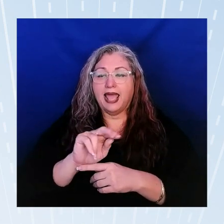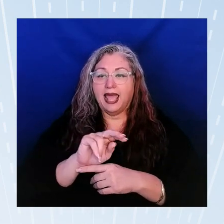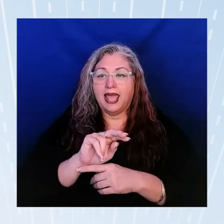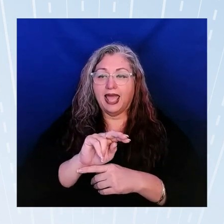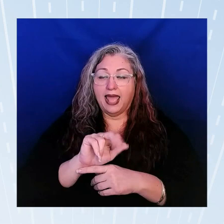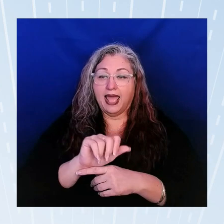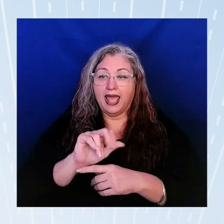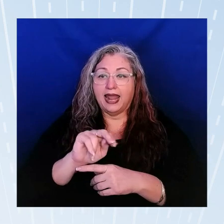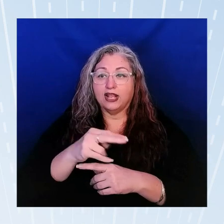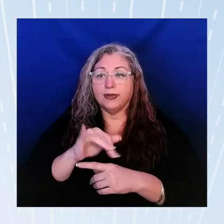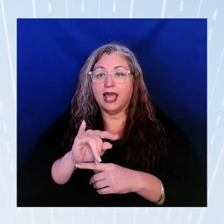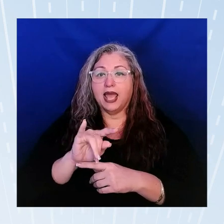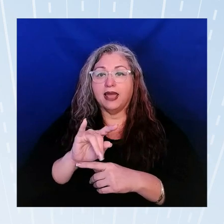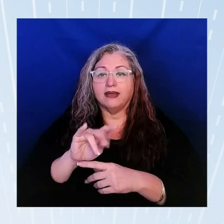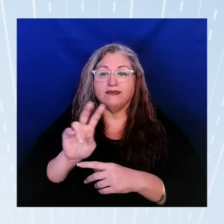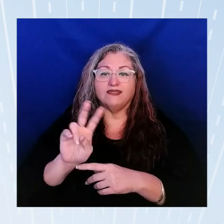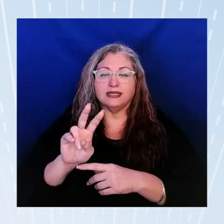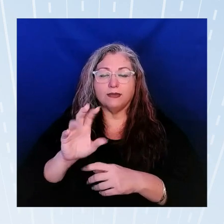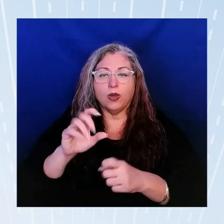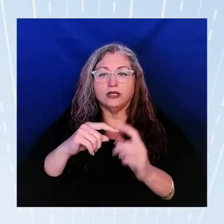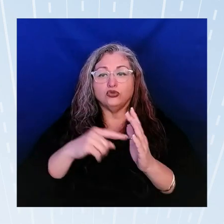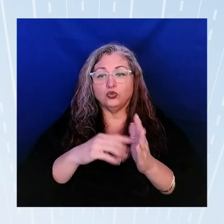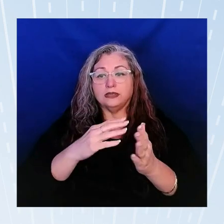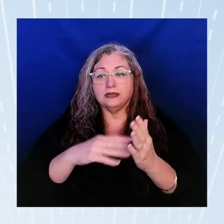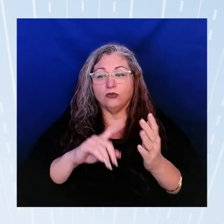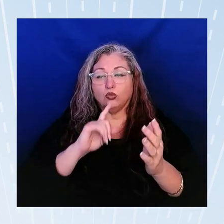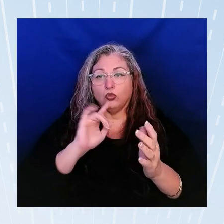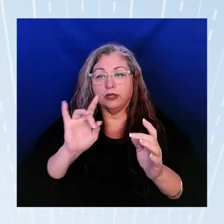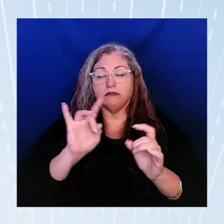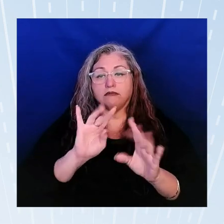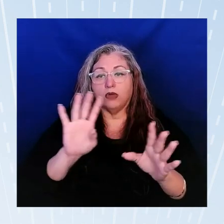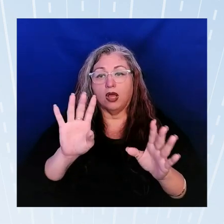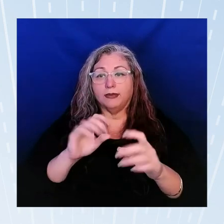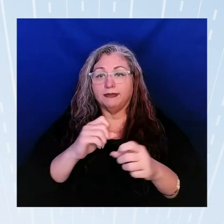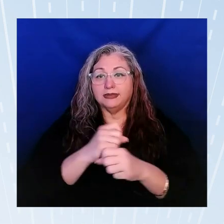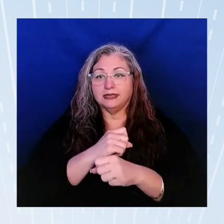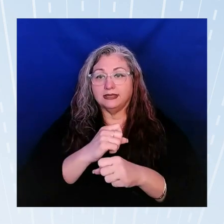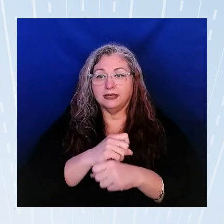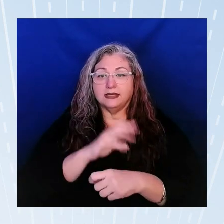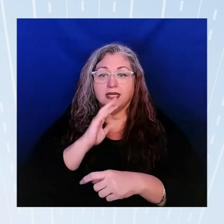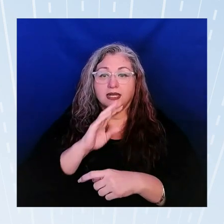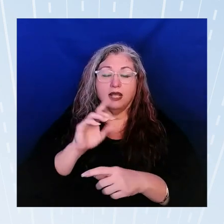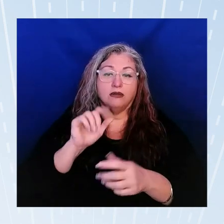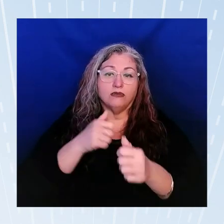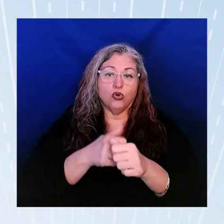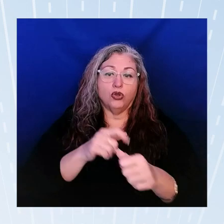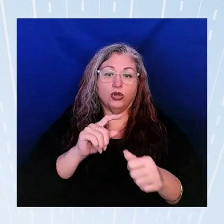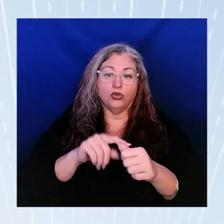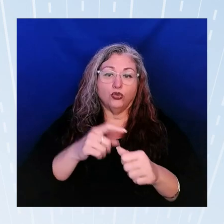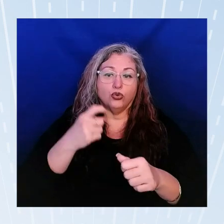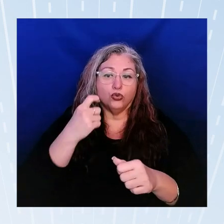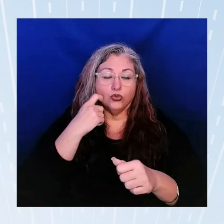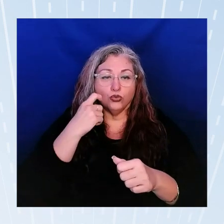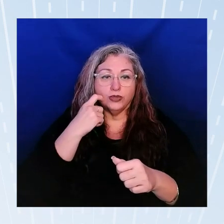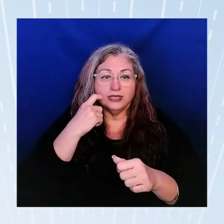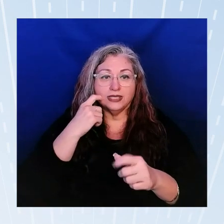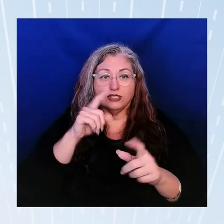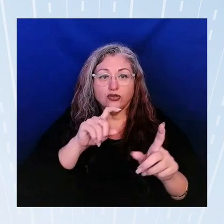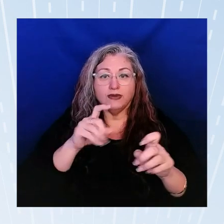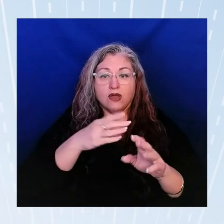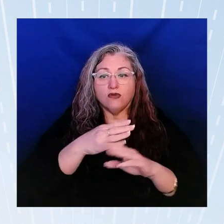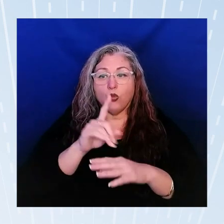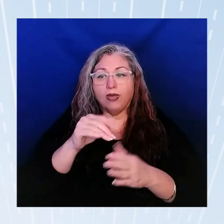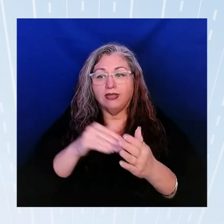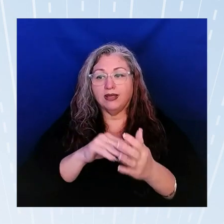share some alarming statistics with you according to a recent national survey of over 1000 AAPI